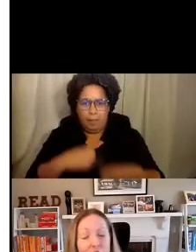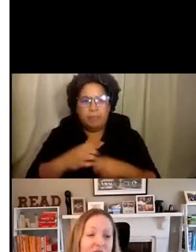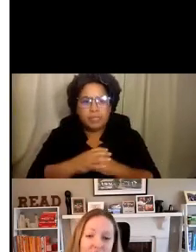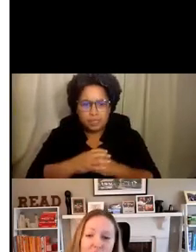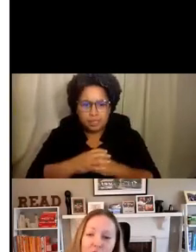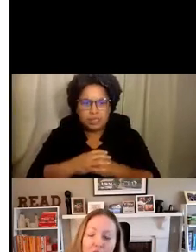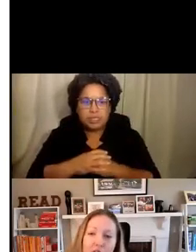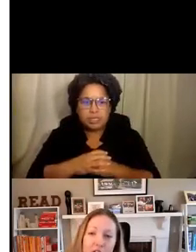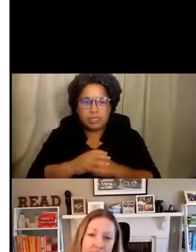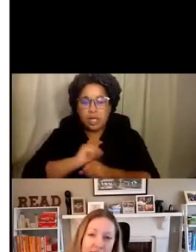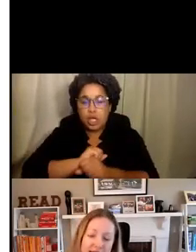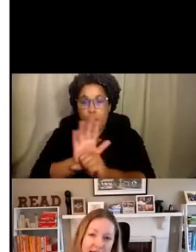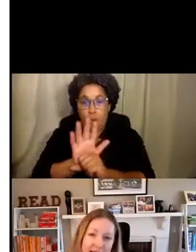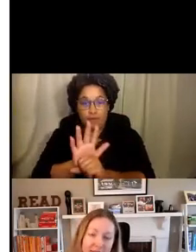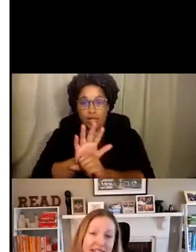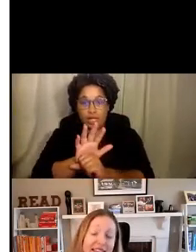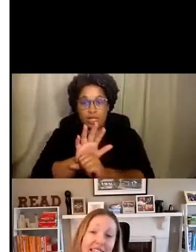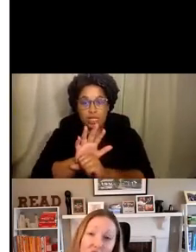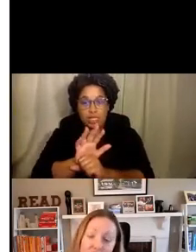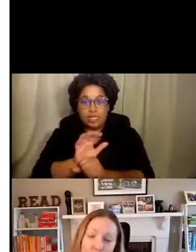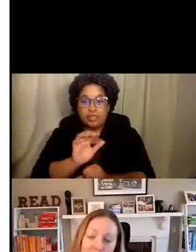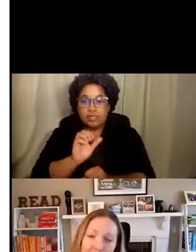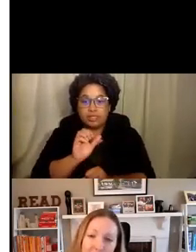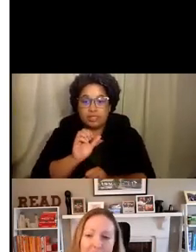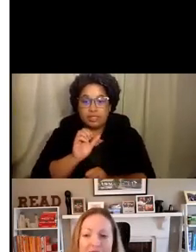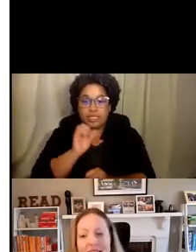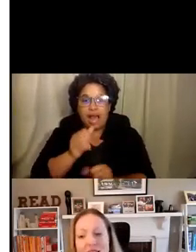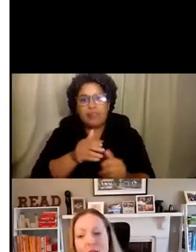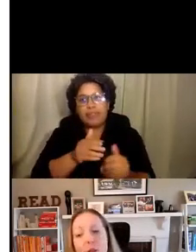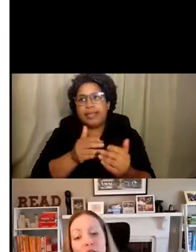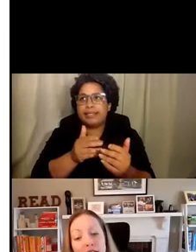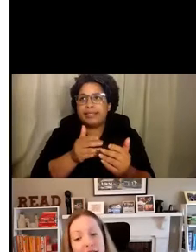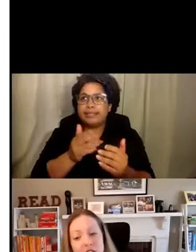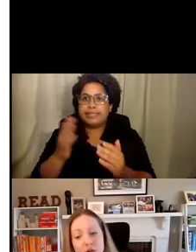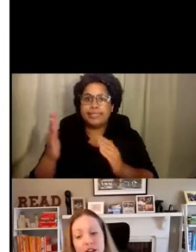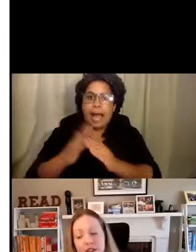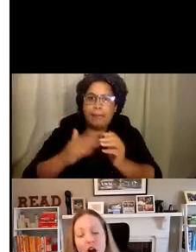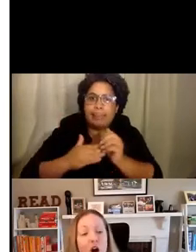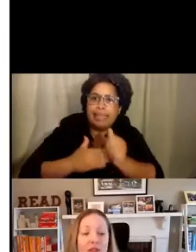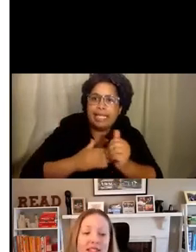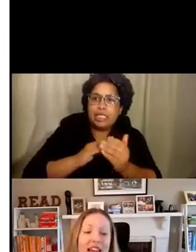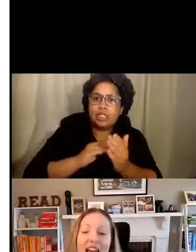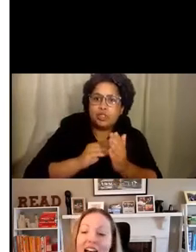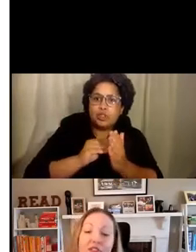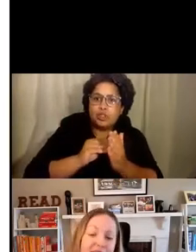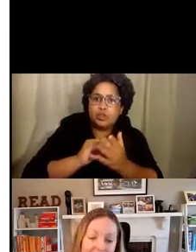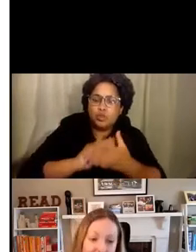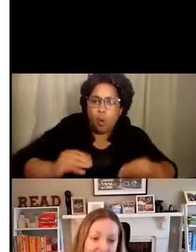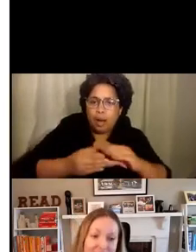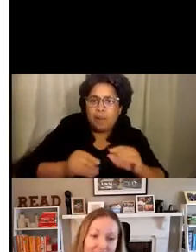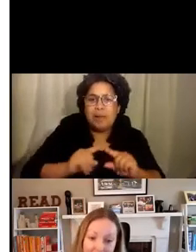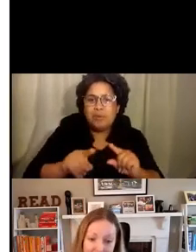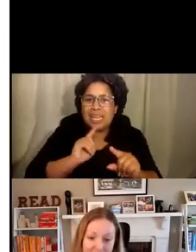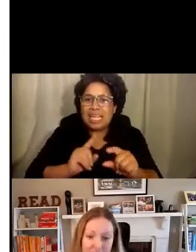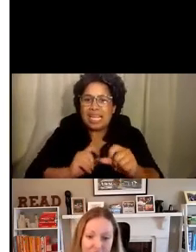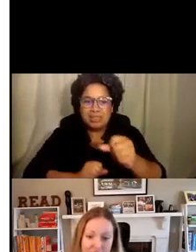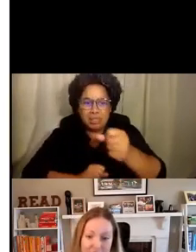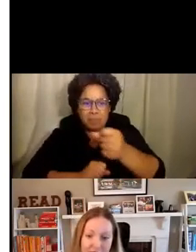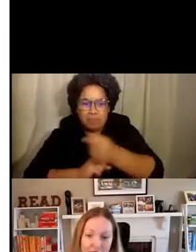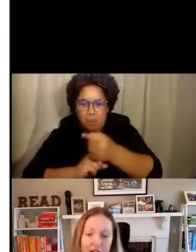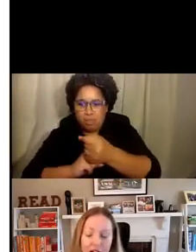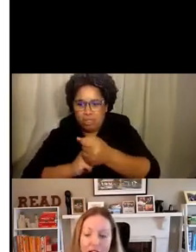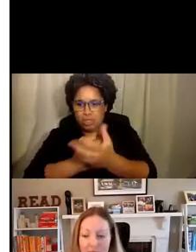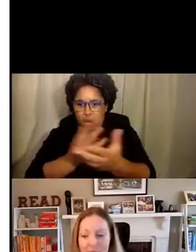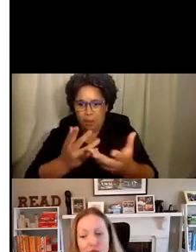COVID is no longer just the lead story, but it's the supporting story for almost everything else that's happening